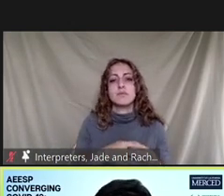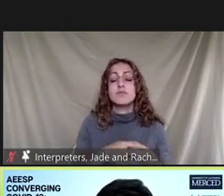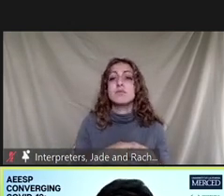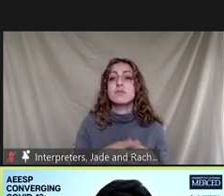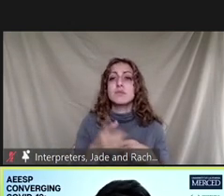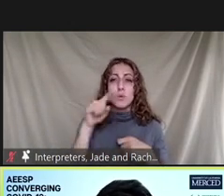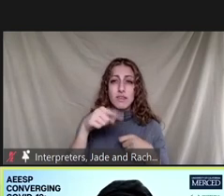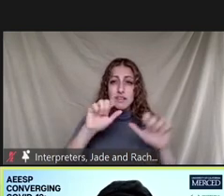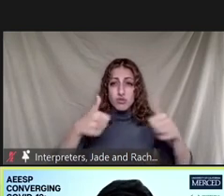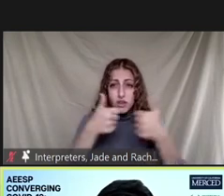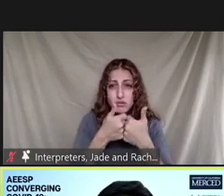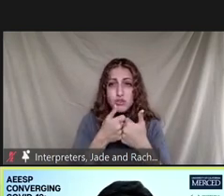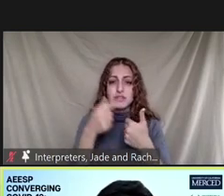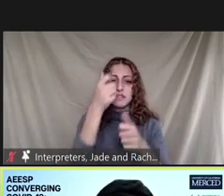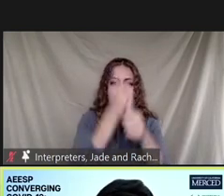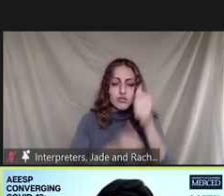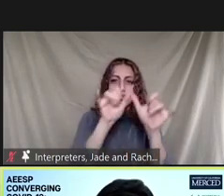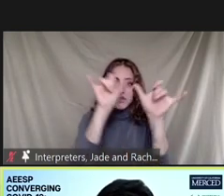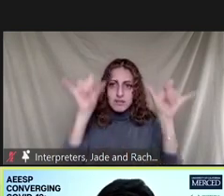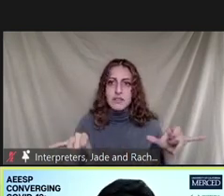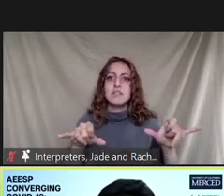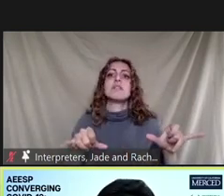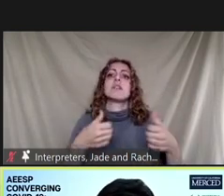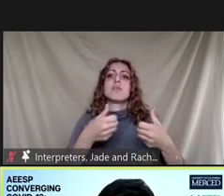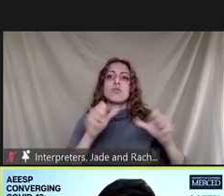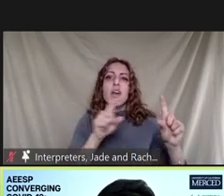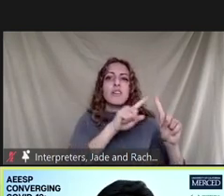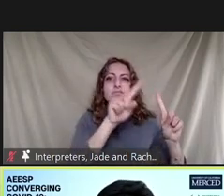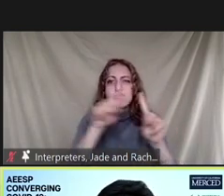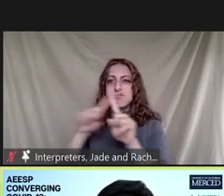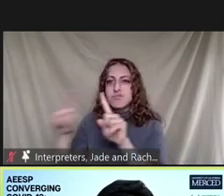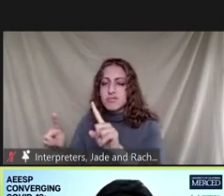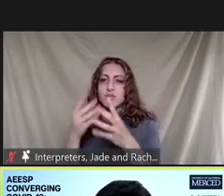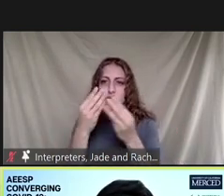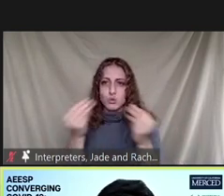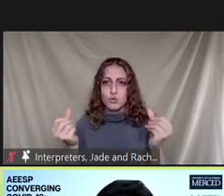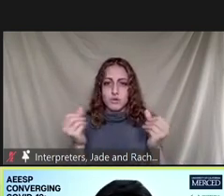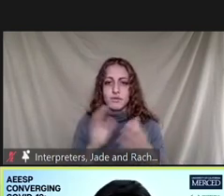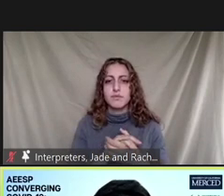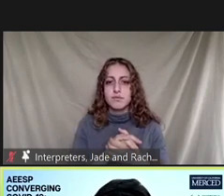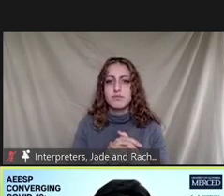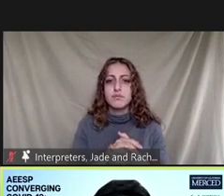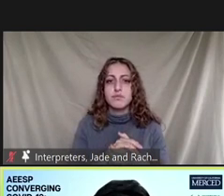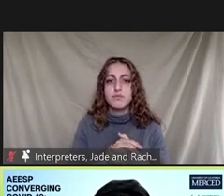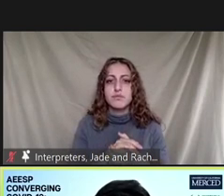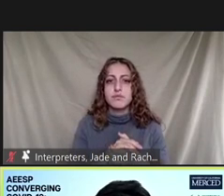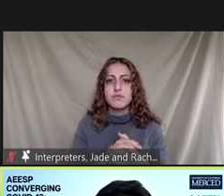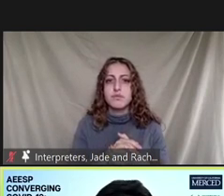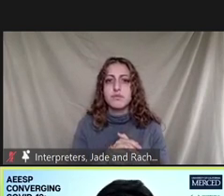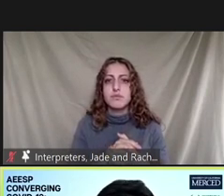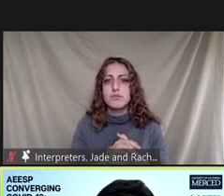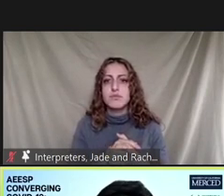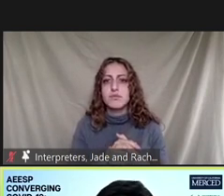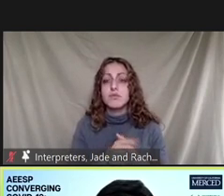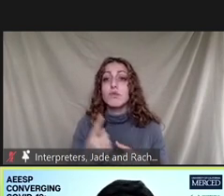each system has adopted each system differently for instance as you can see from the slide in order to accommodate